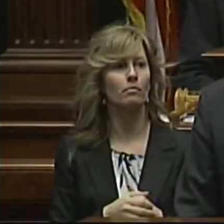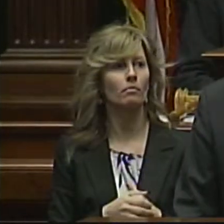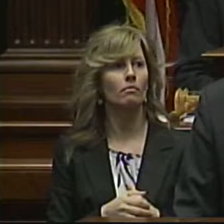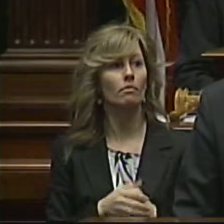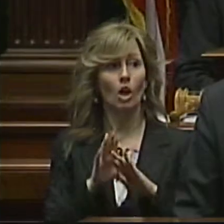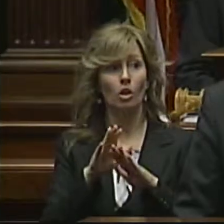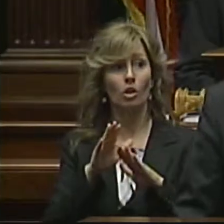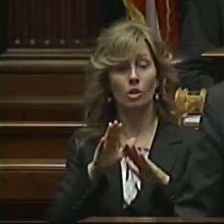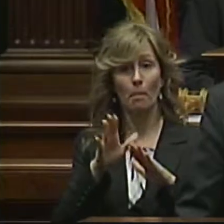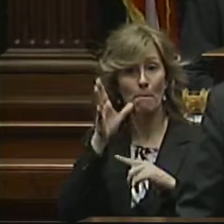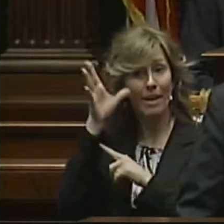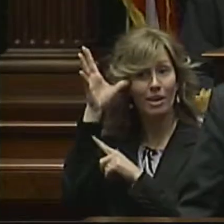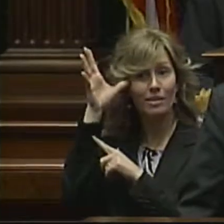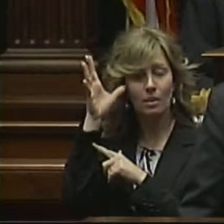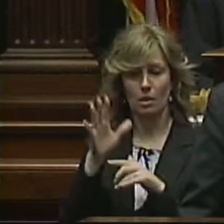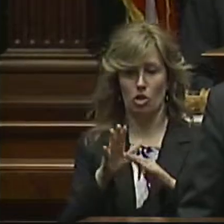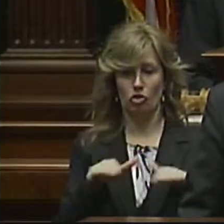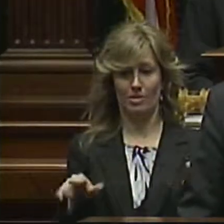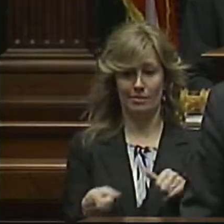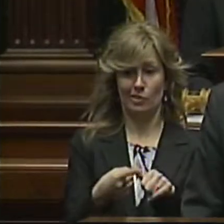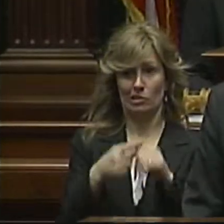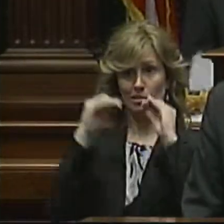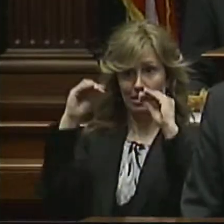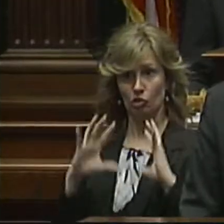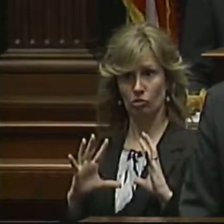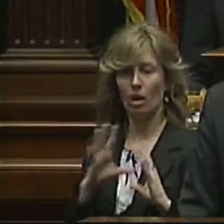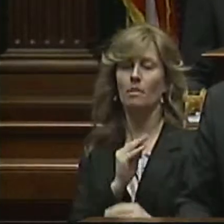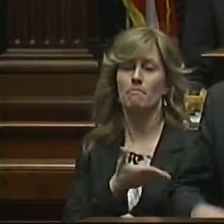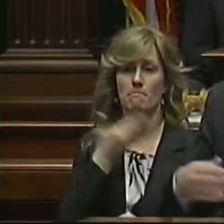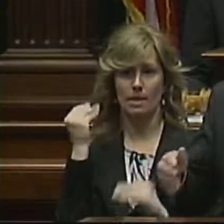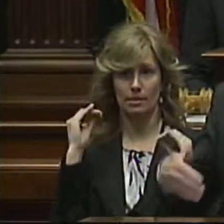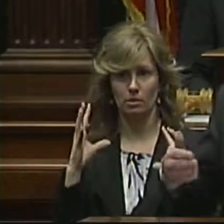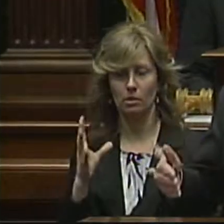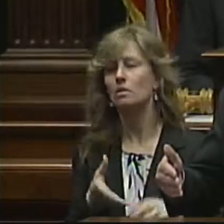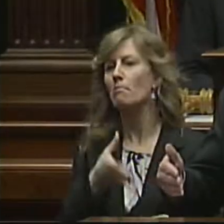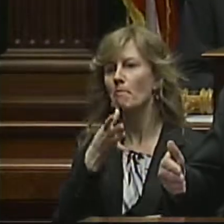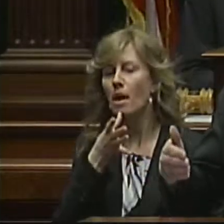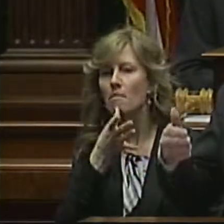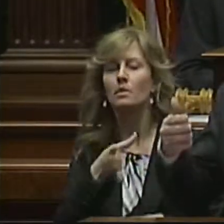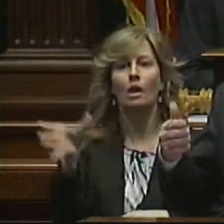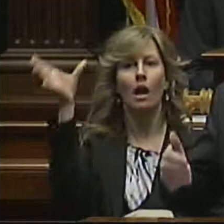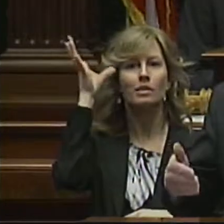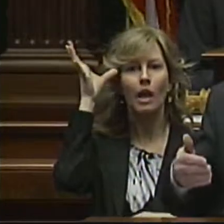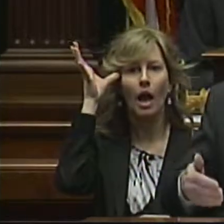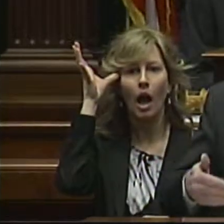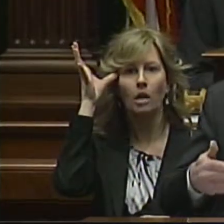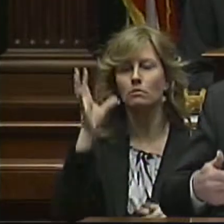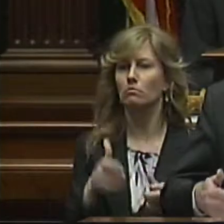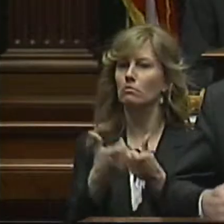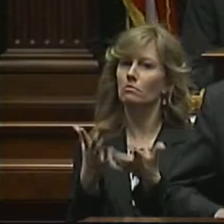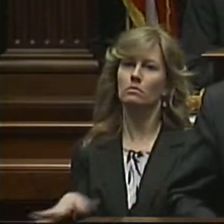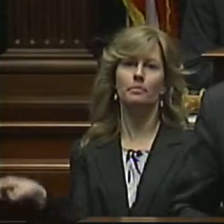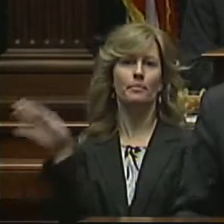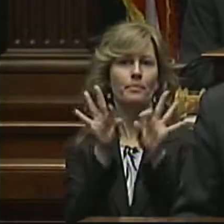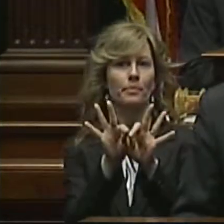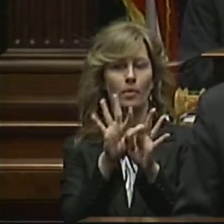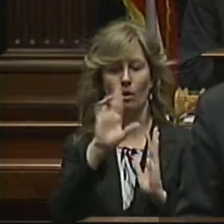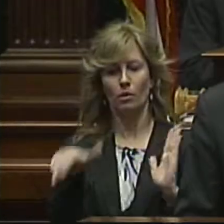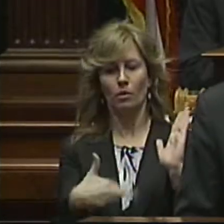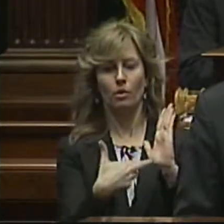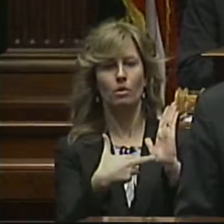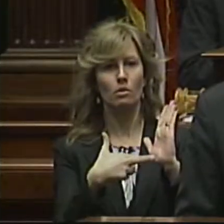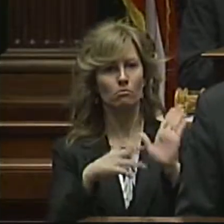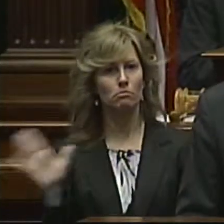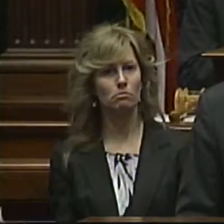parent, is a child's first teacher and best teacher. Moms and dads play the most important role in promoting the